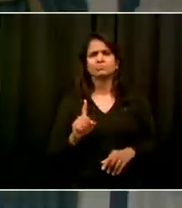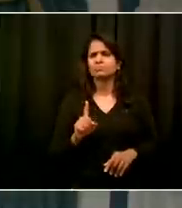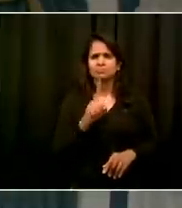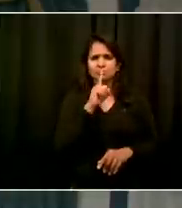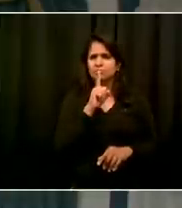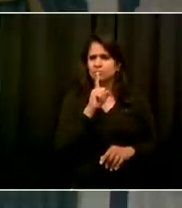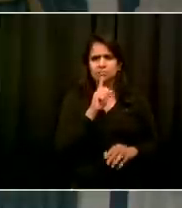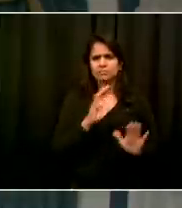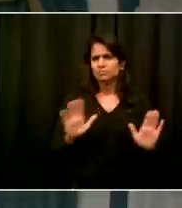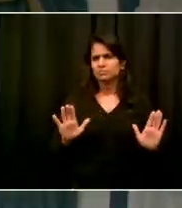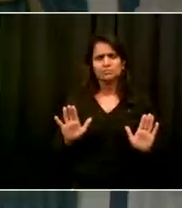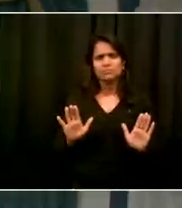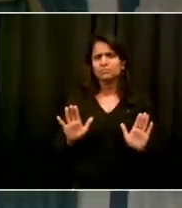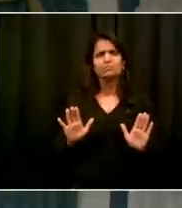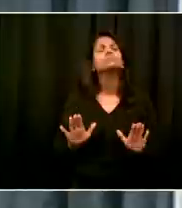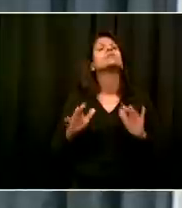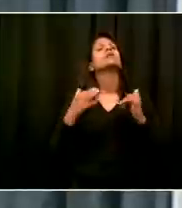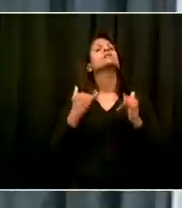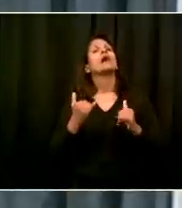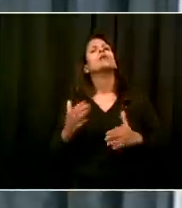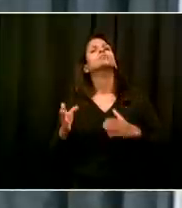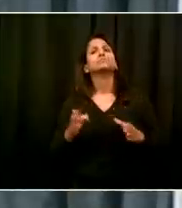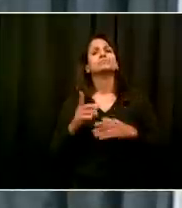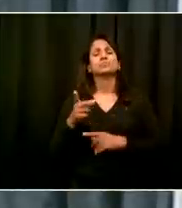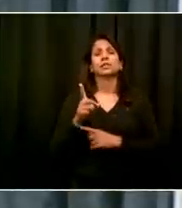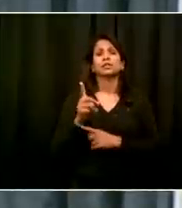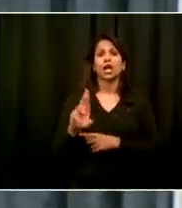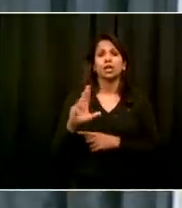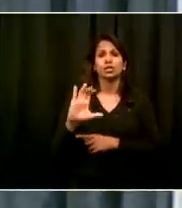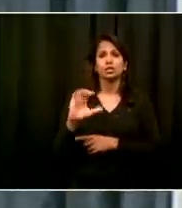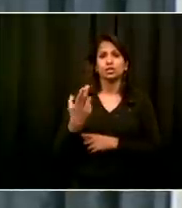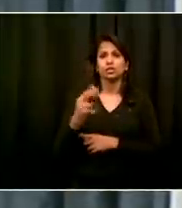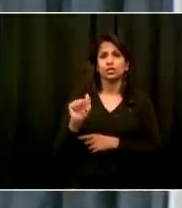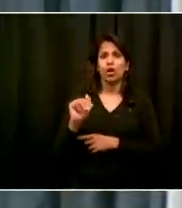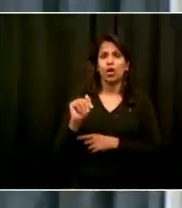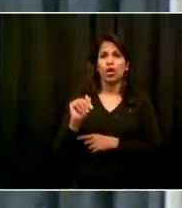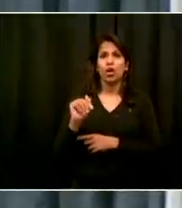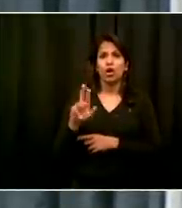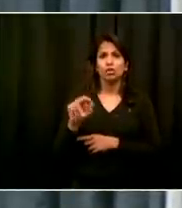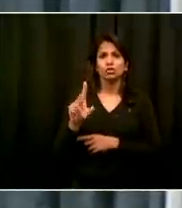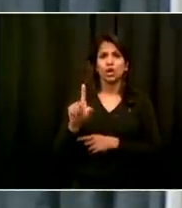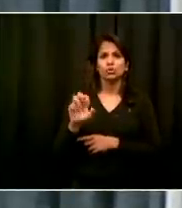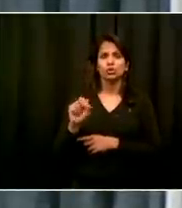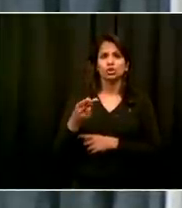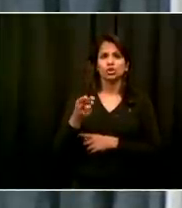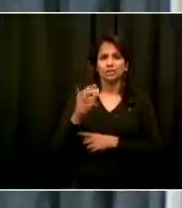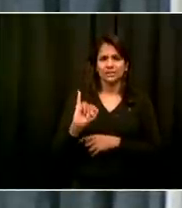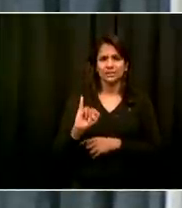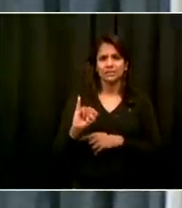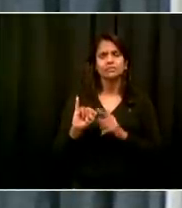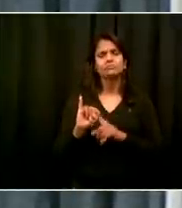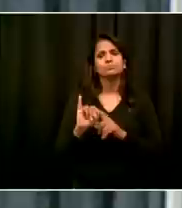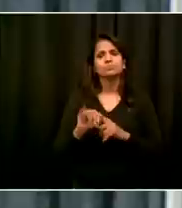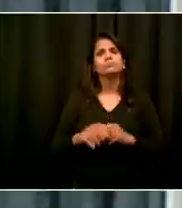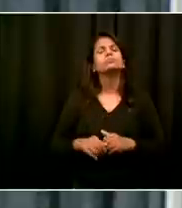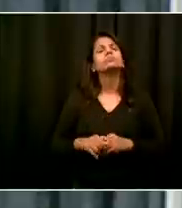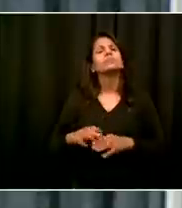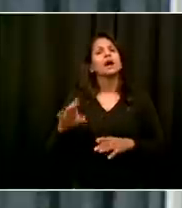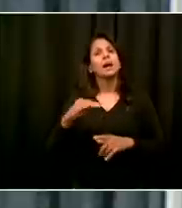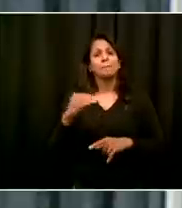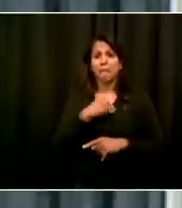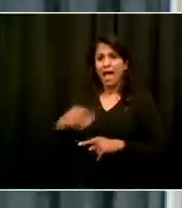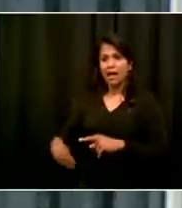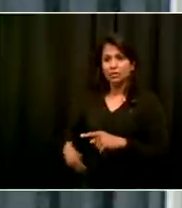when it comes to indoor dining and other aspects of reopening, our focus is absolutely on health